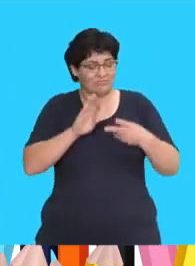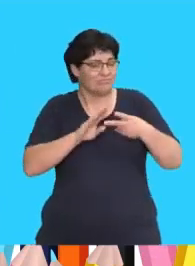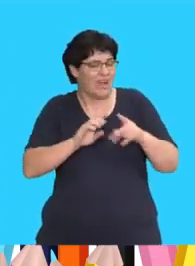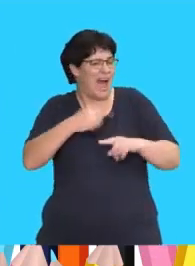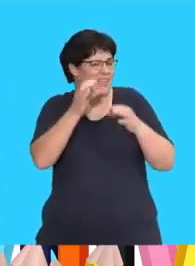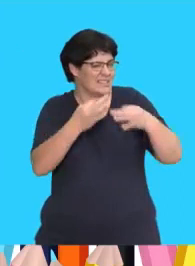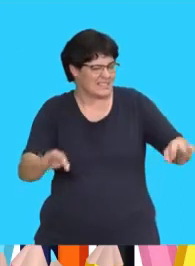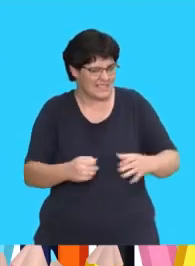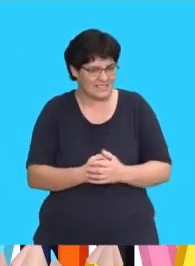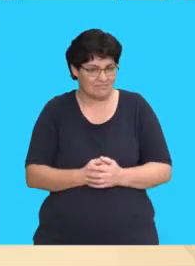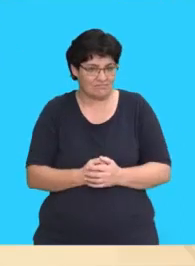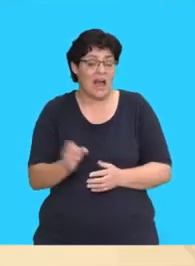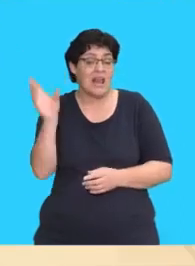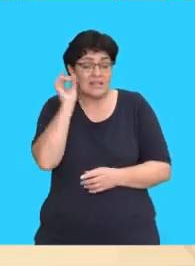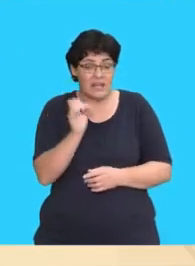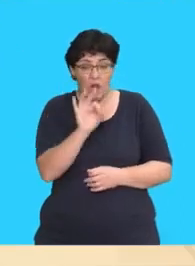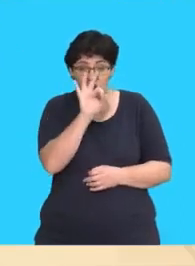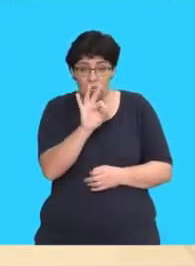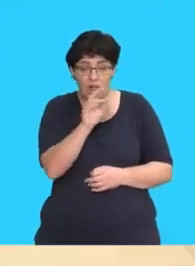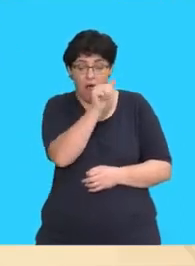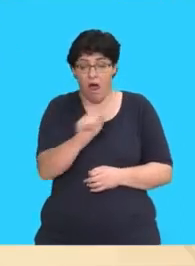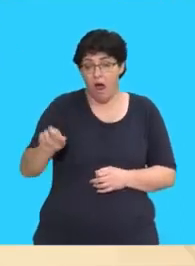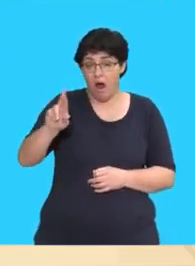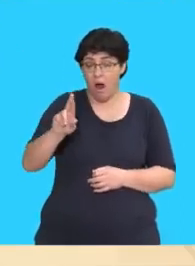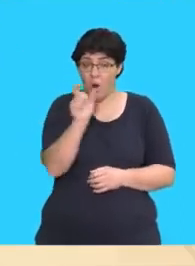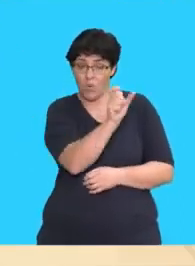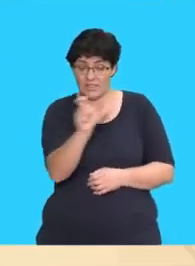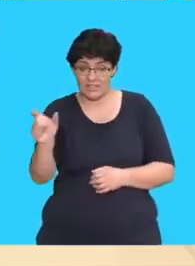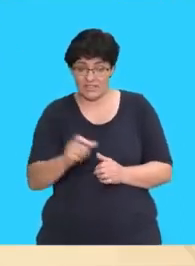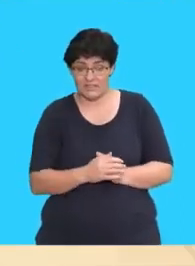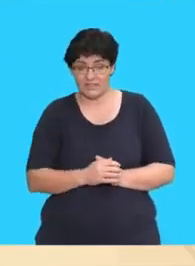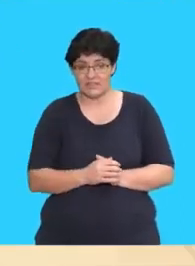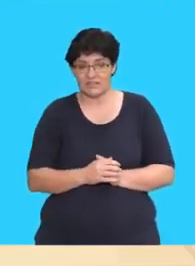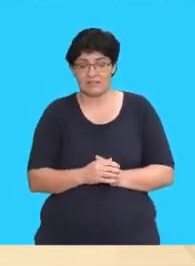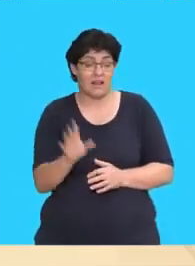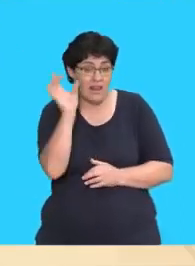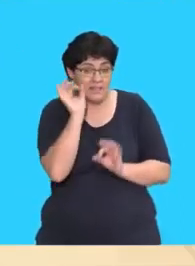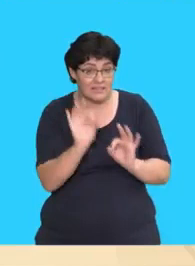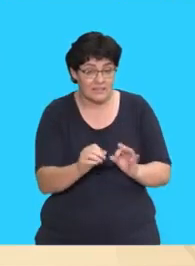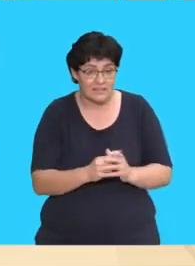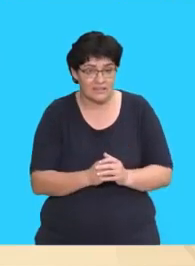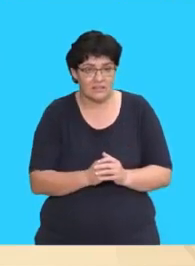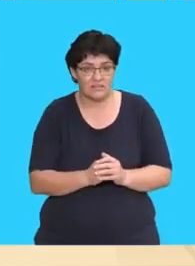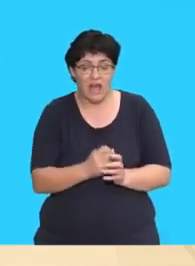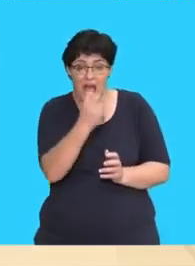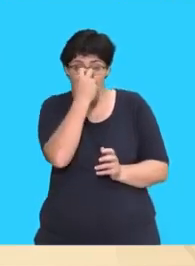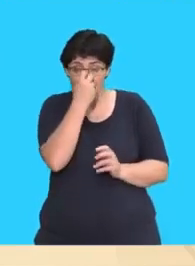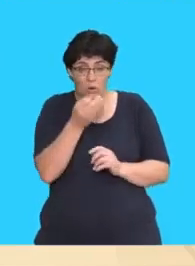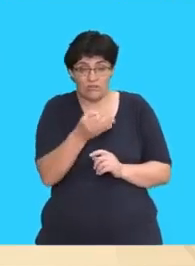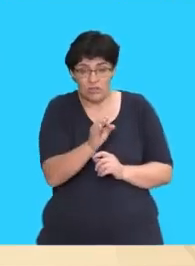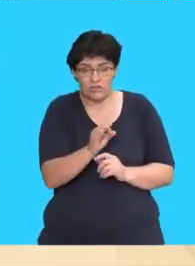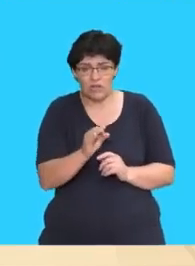R sound. Let's try another sentence. Now listen to three R words in this sentence.